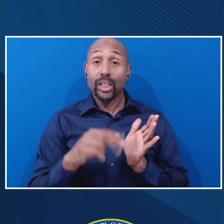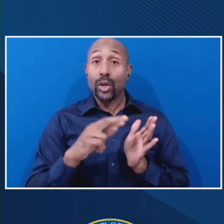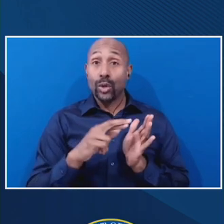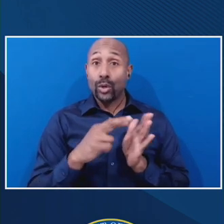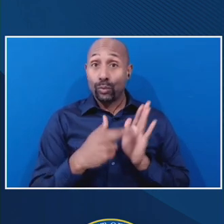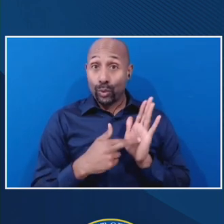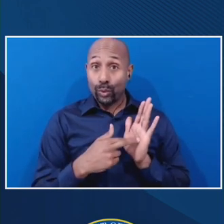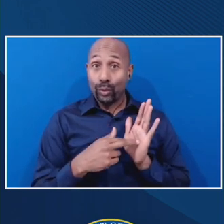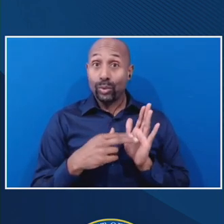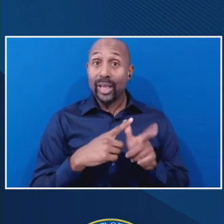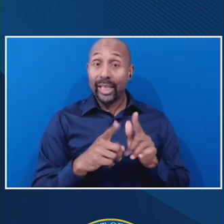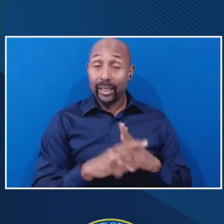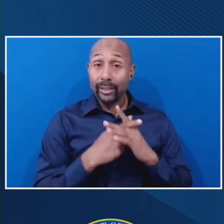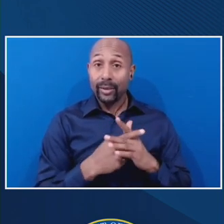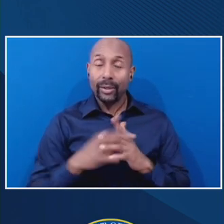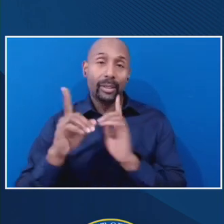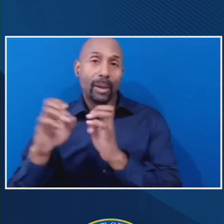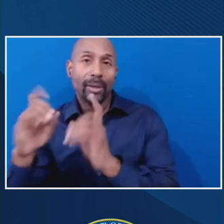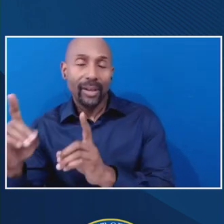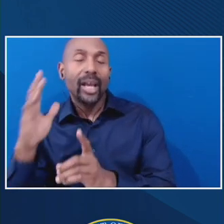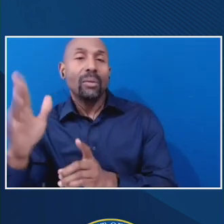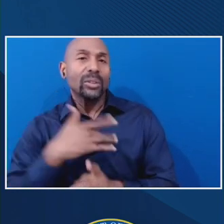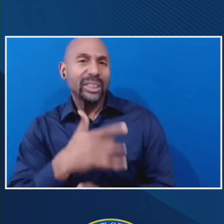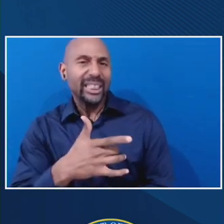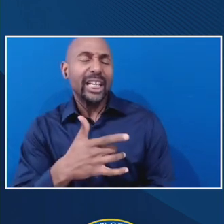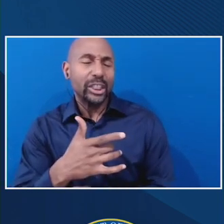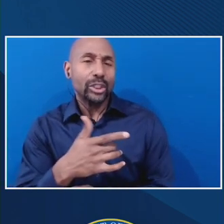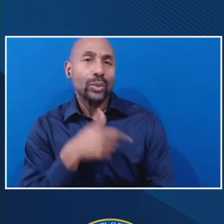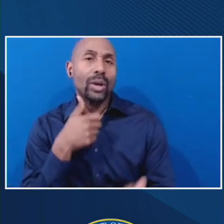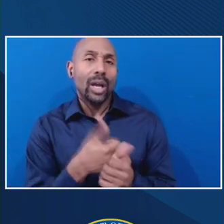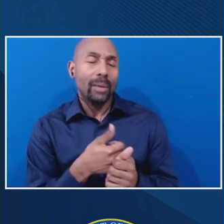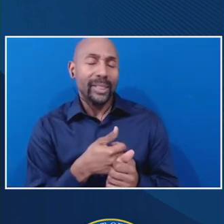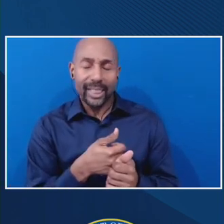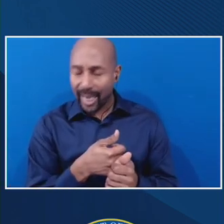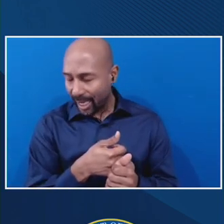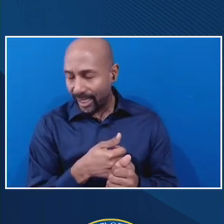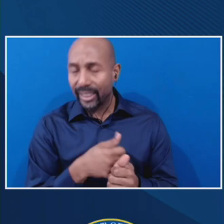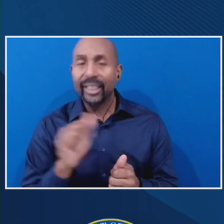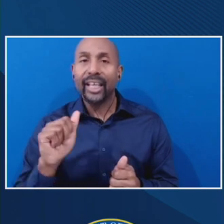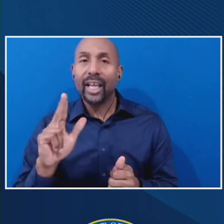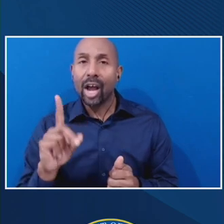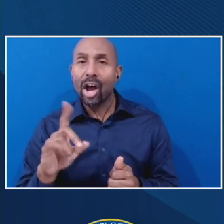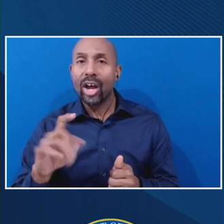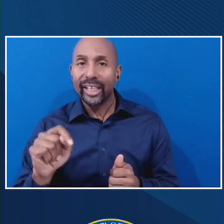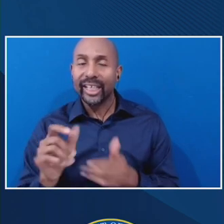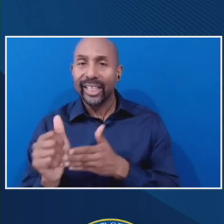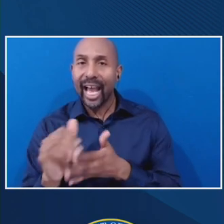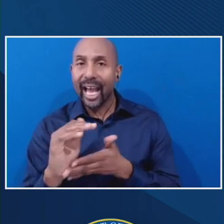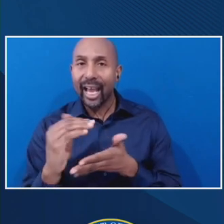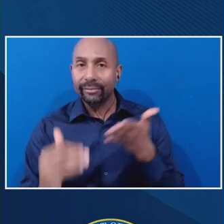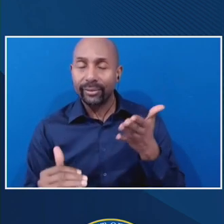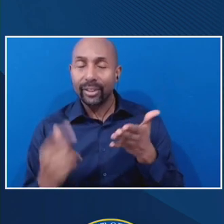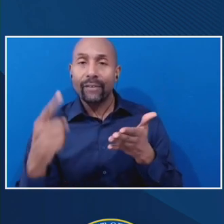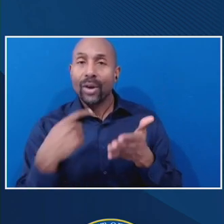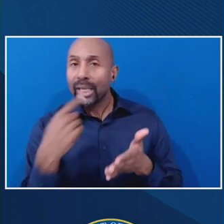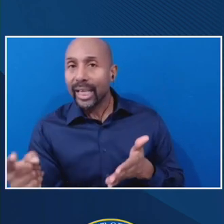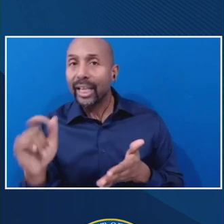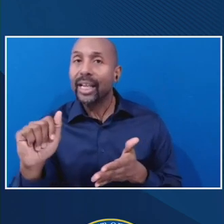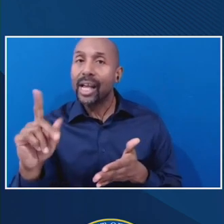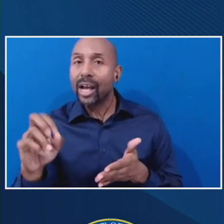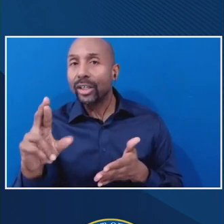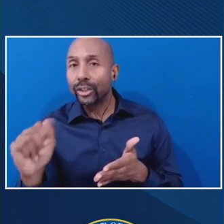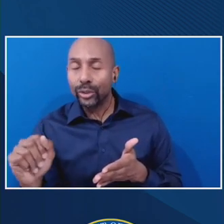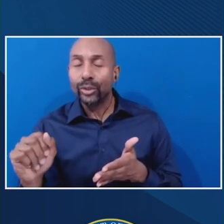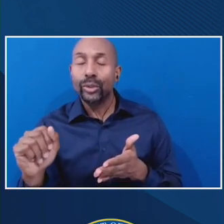then what the department would likely do is update, uh, its, uh, audit guides, um, to direct auditors to consider, um,